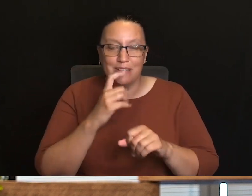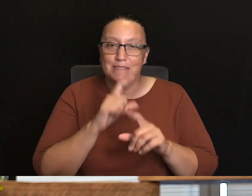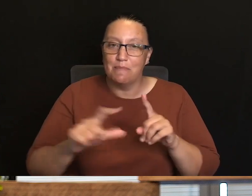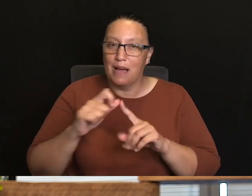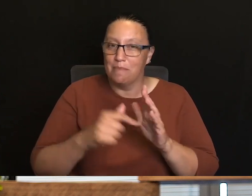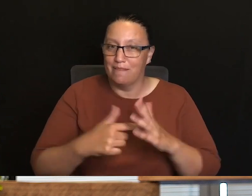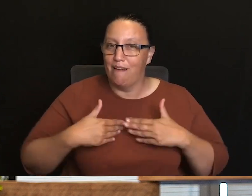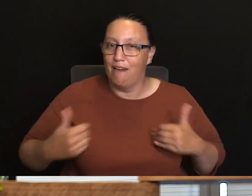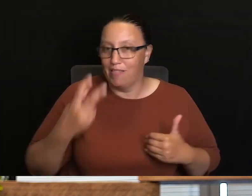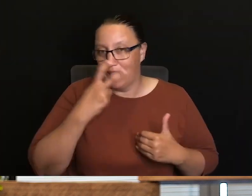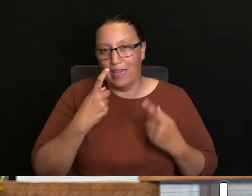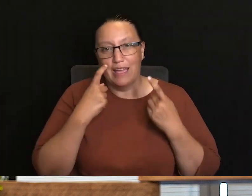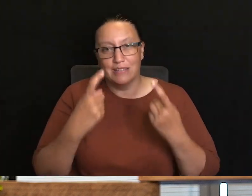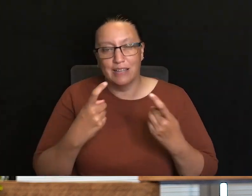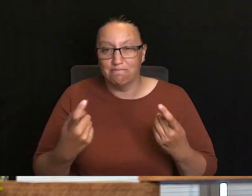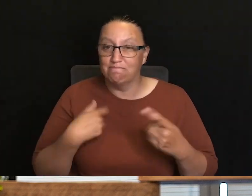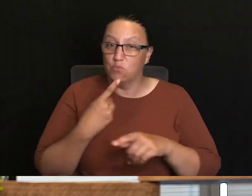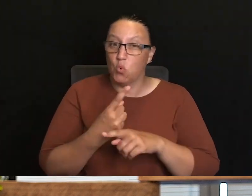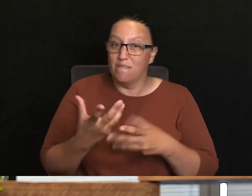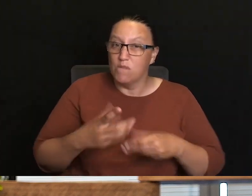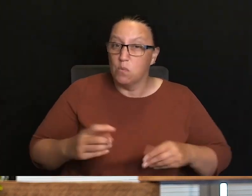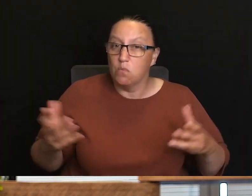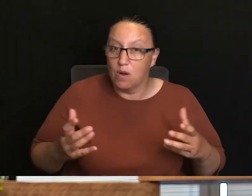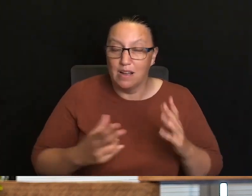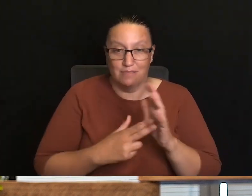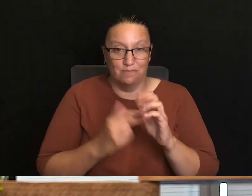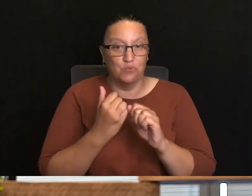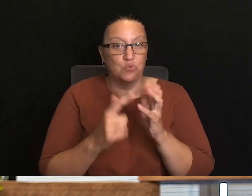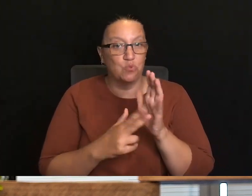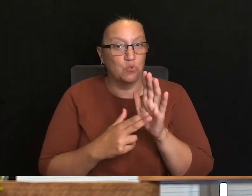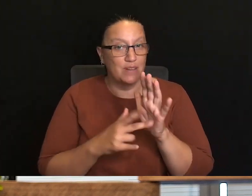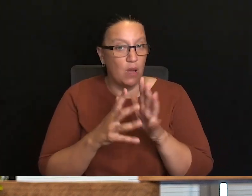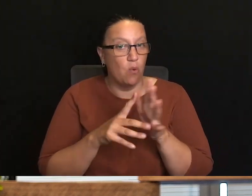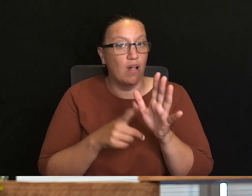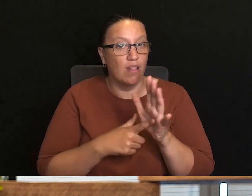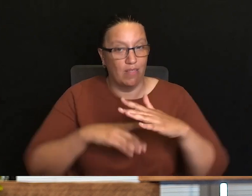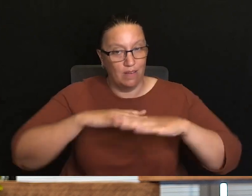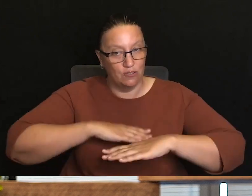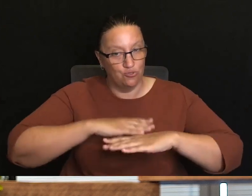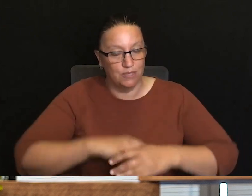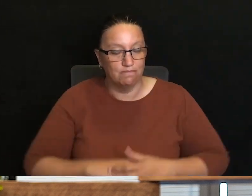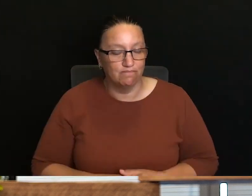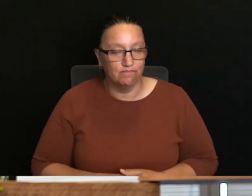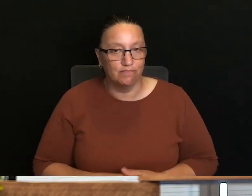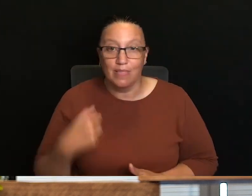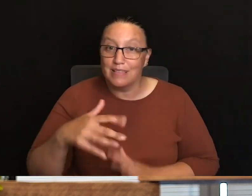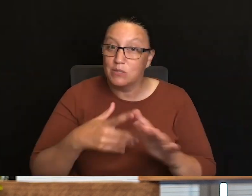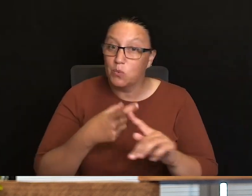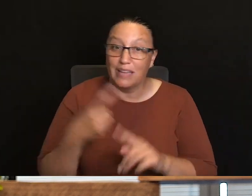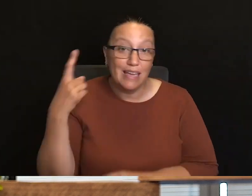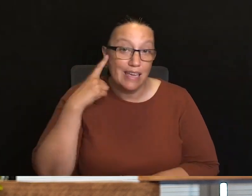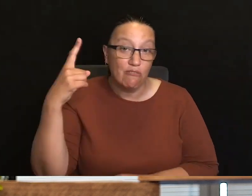speaking to you today from Ngunnawal Dara, Ngunnawal Country. This week is Hearing Awareness Week.